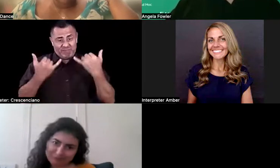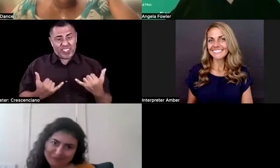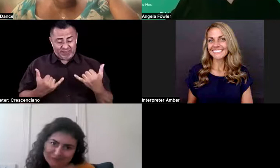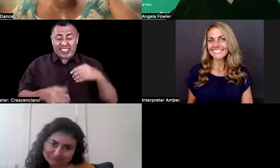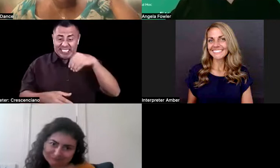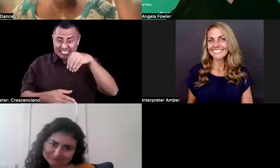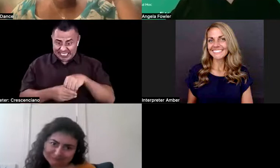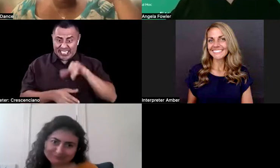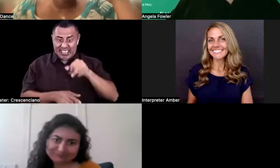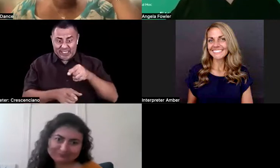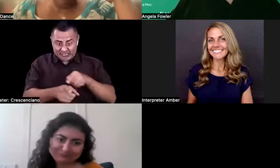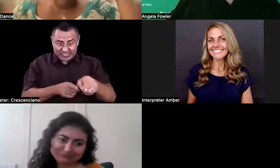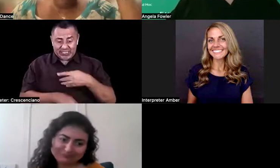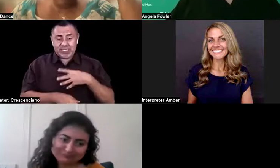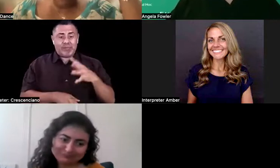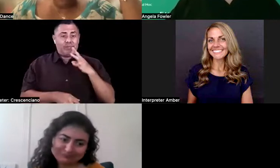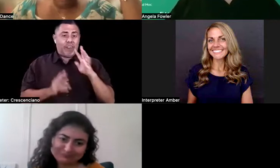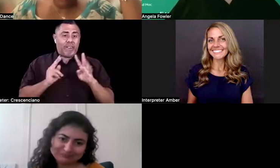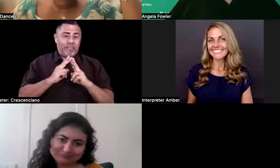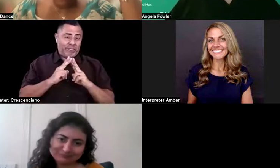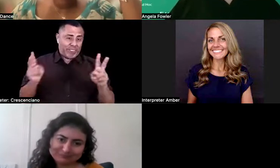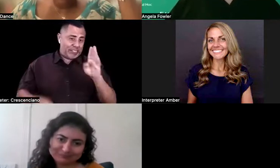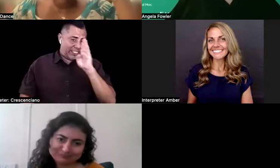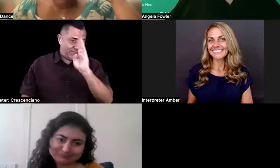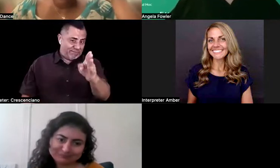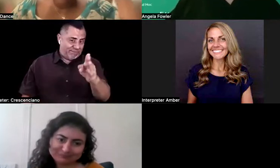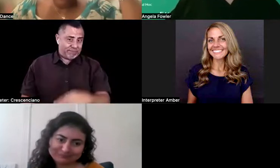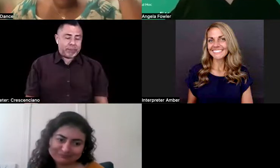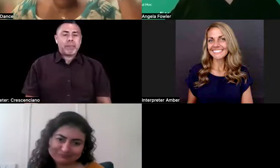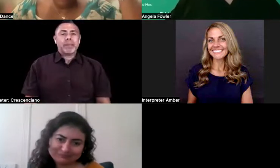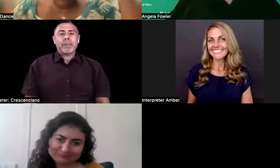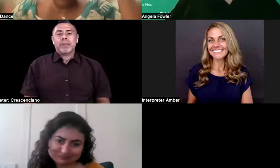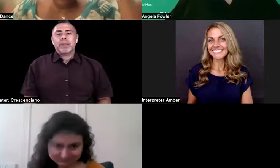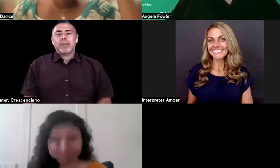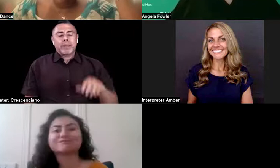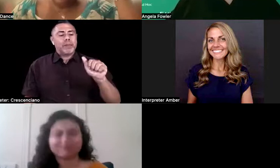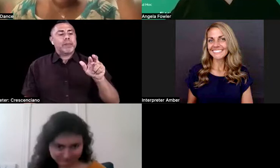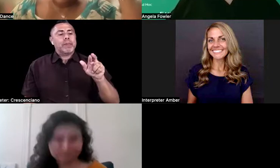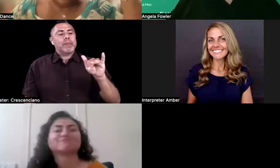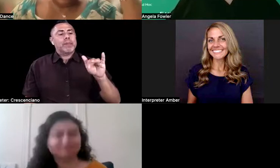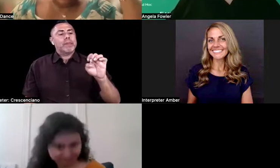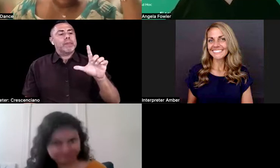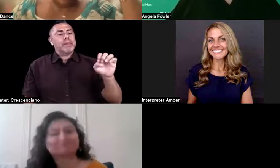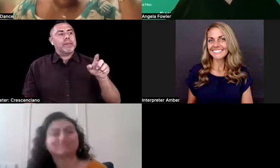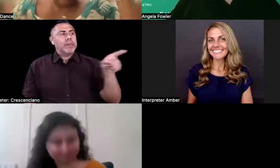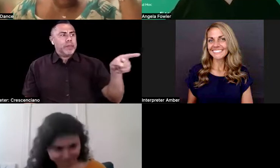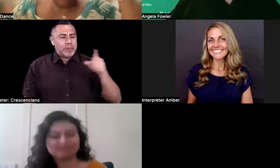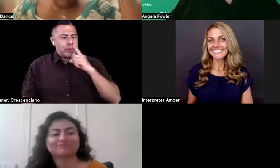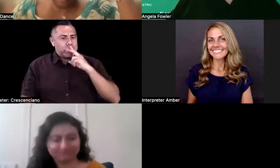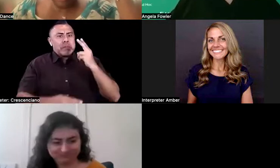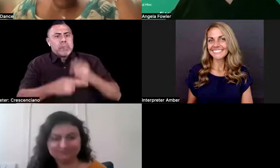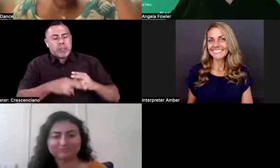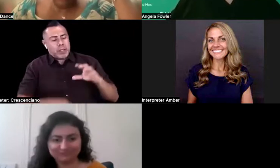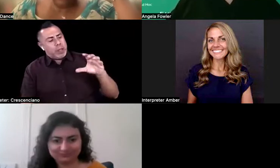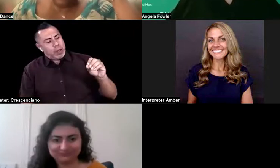Thanks, Lucy. I do want to plug that you keep mentioning Cornell because it's a very specific, um, DEI diversity,